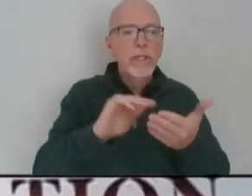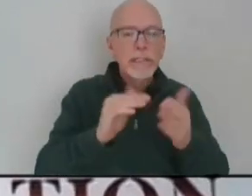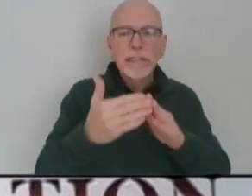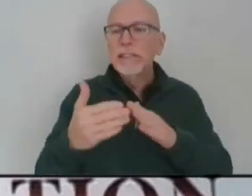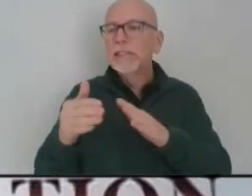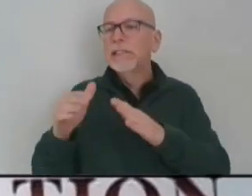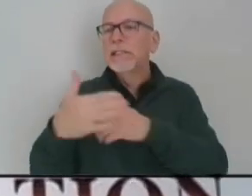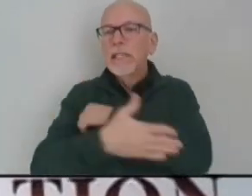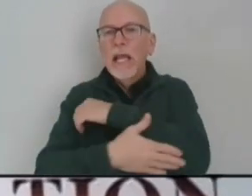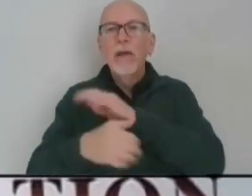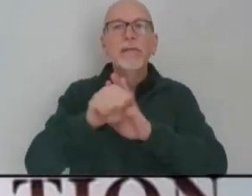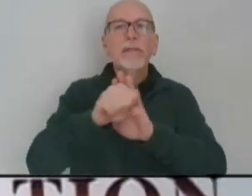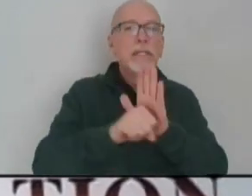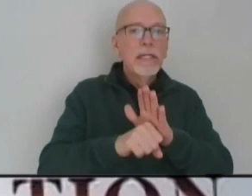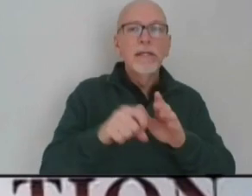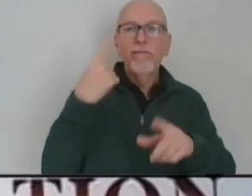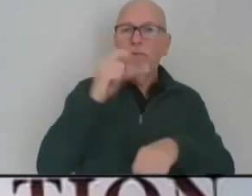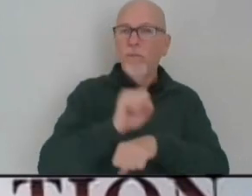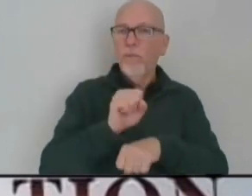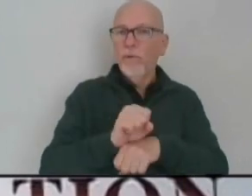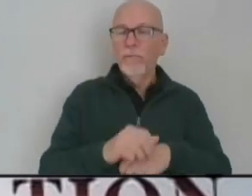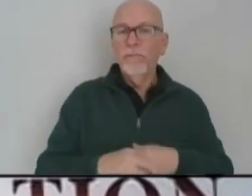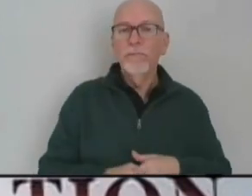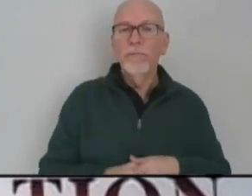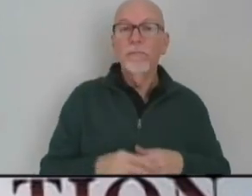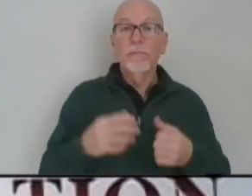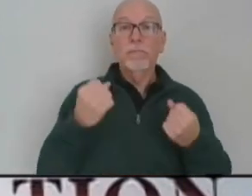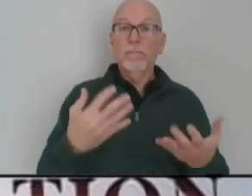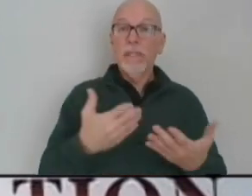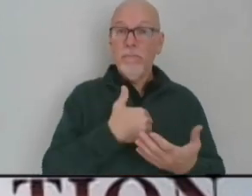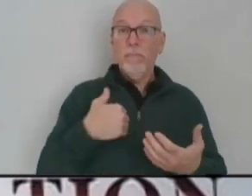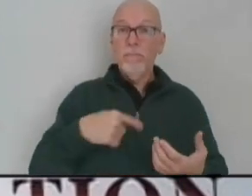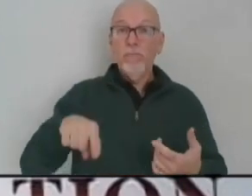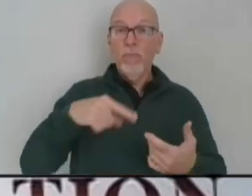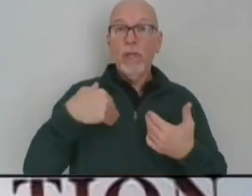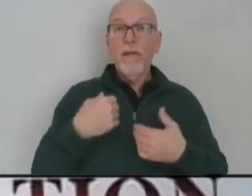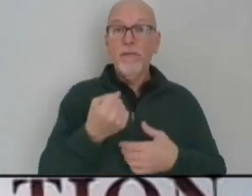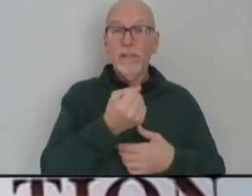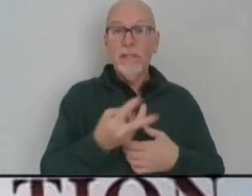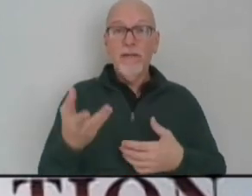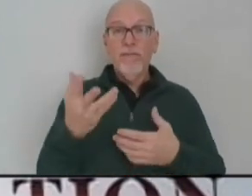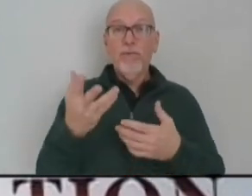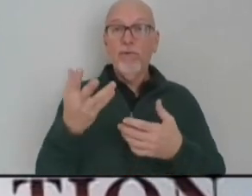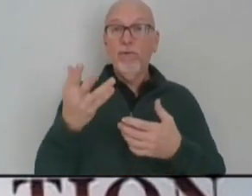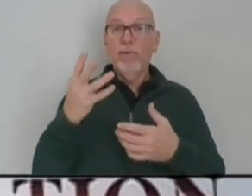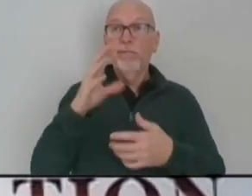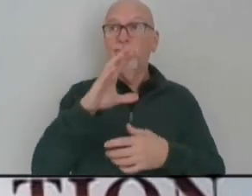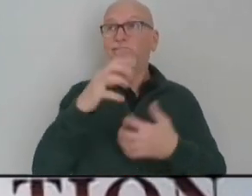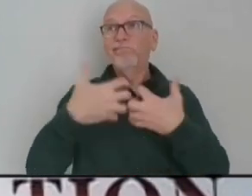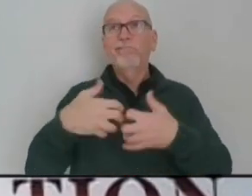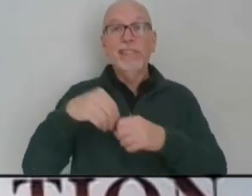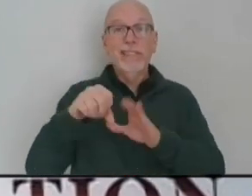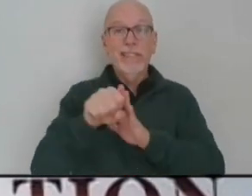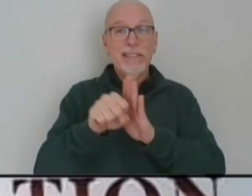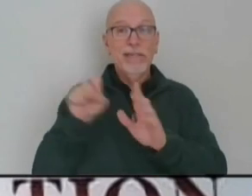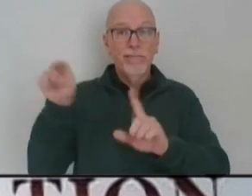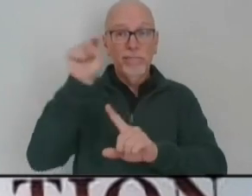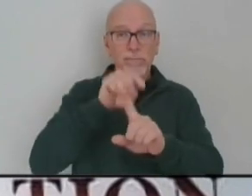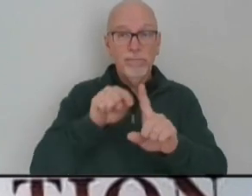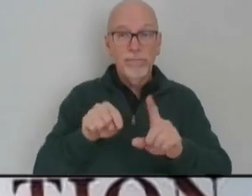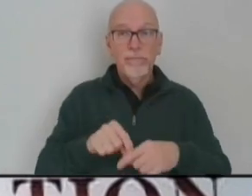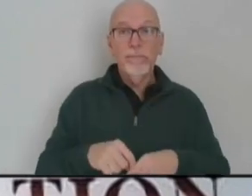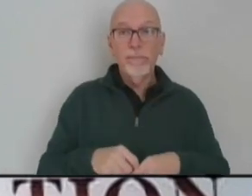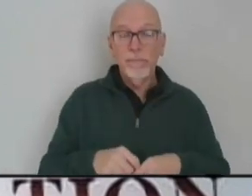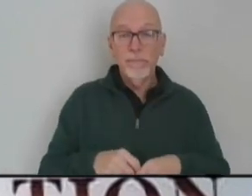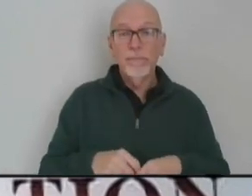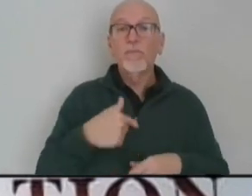boundaries to get to work. Many of our members have multiple facilities within the state. We also have challenges